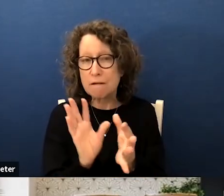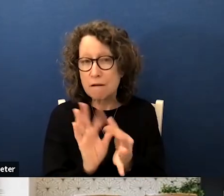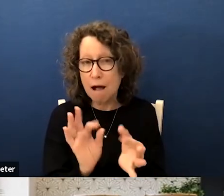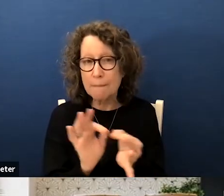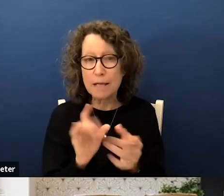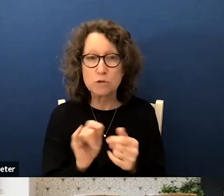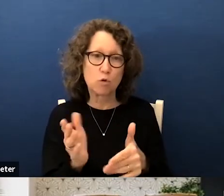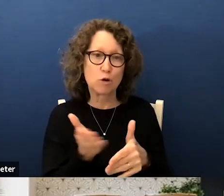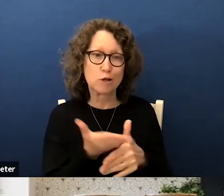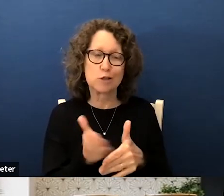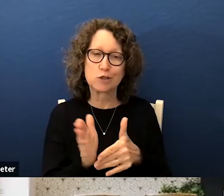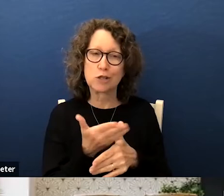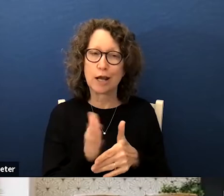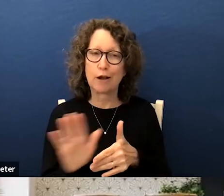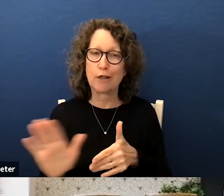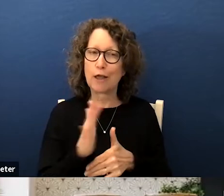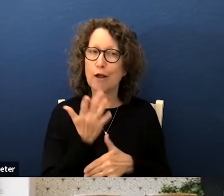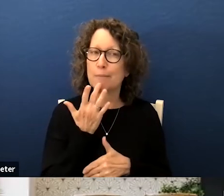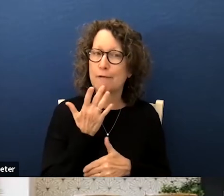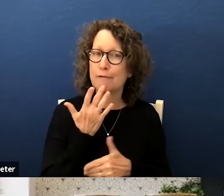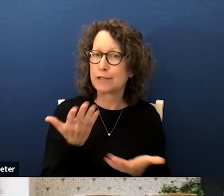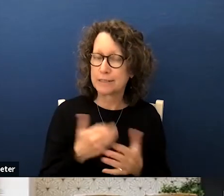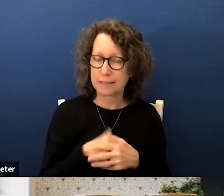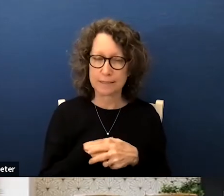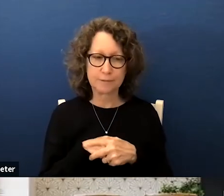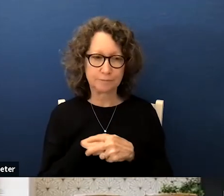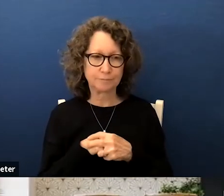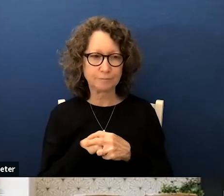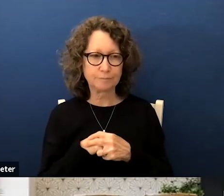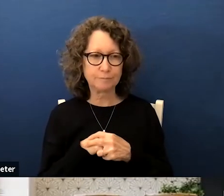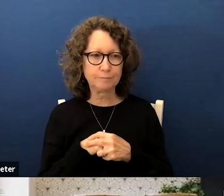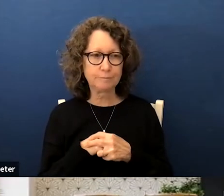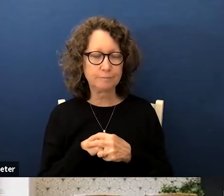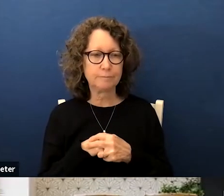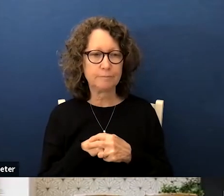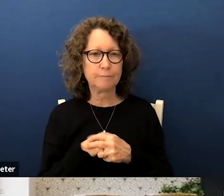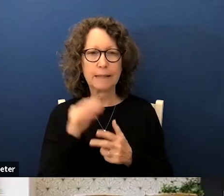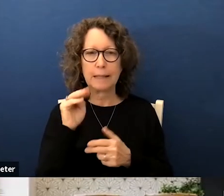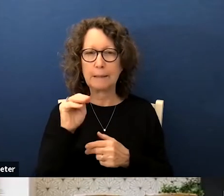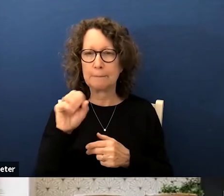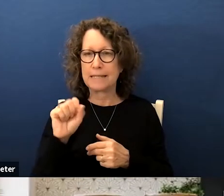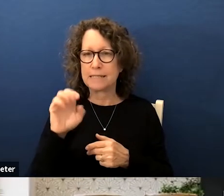even share uh their preferences i'll turn to miss munoz